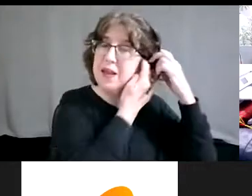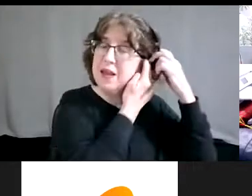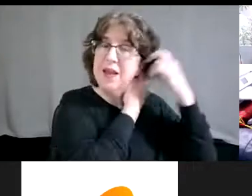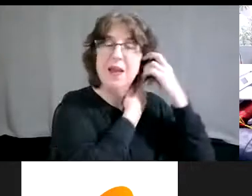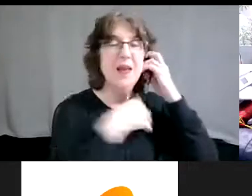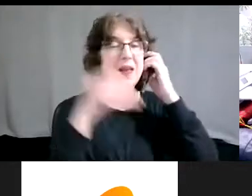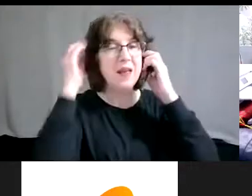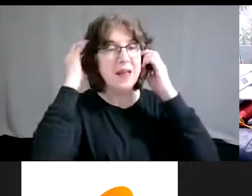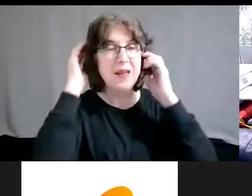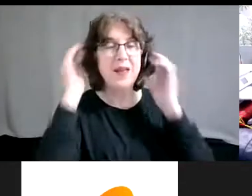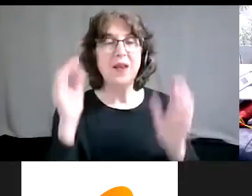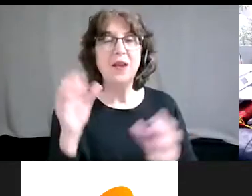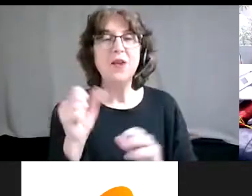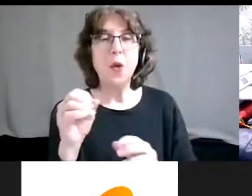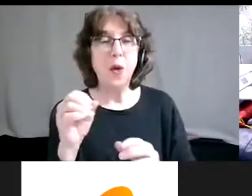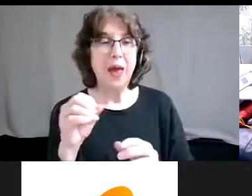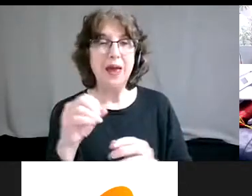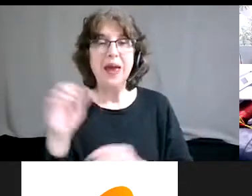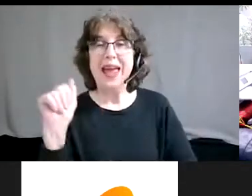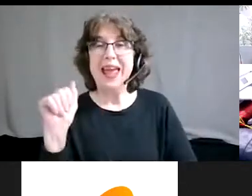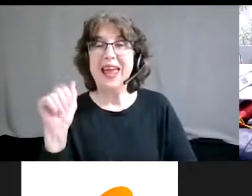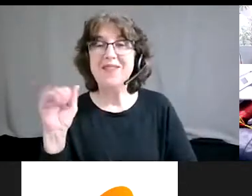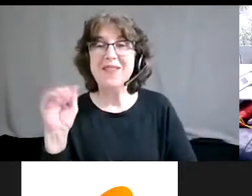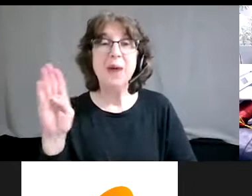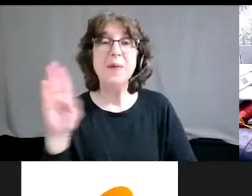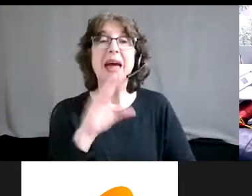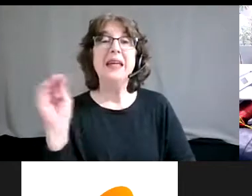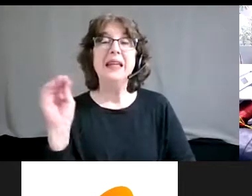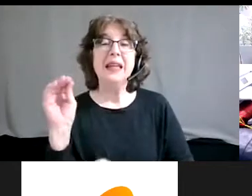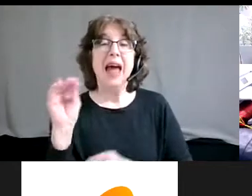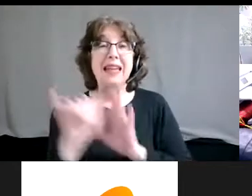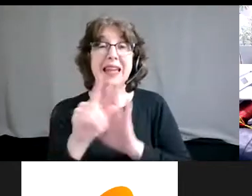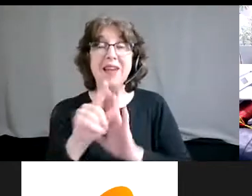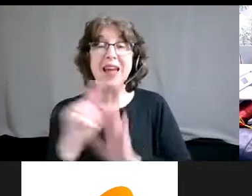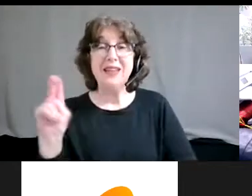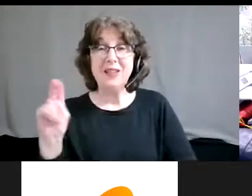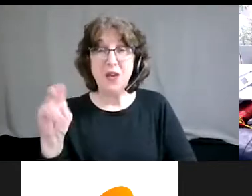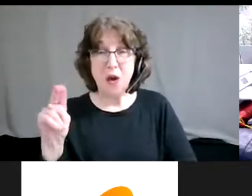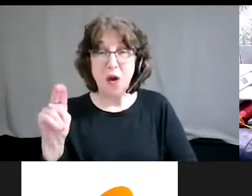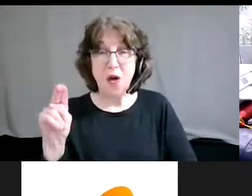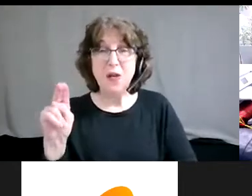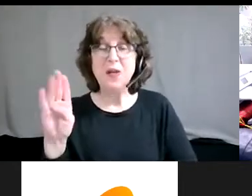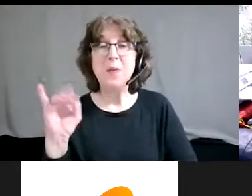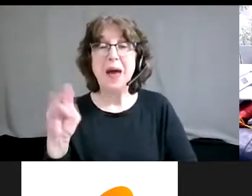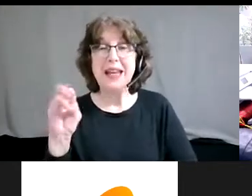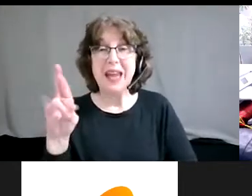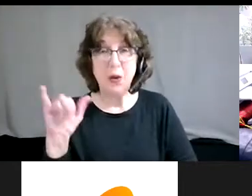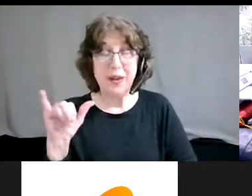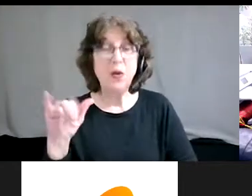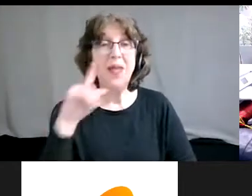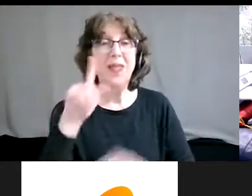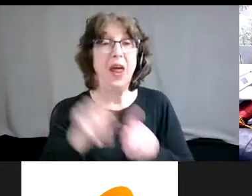misogyny is part of it. I'm AFAB and identify as non-binary. And so I know that that sort of tension is, is part of it.